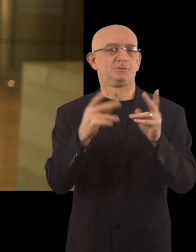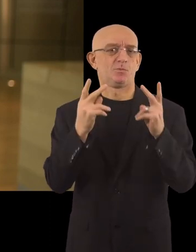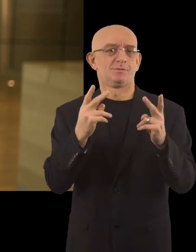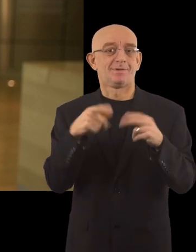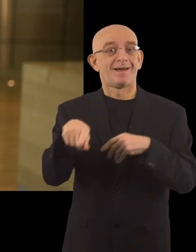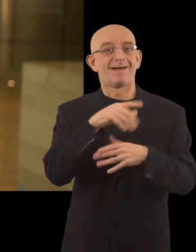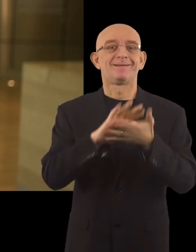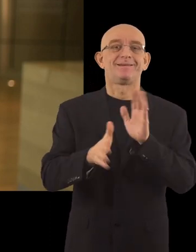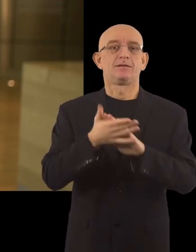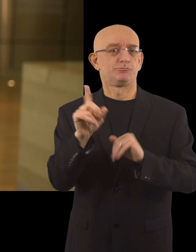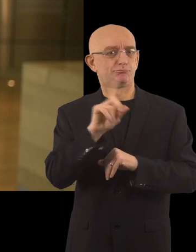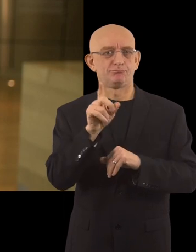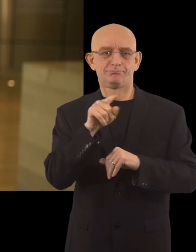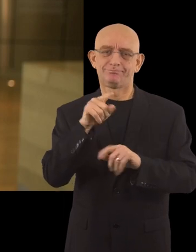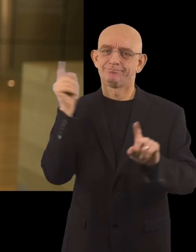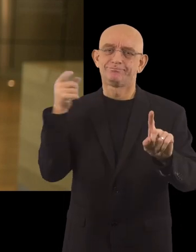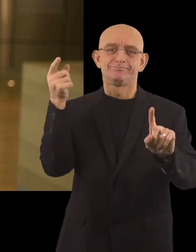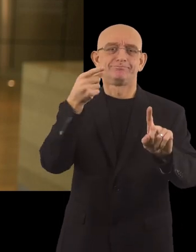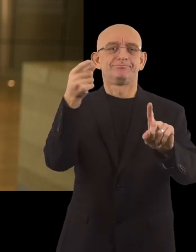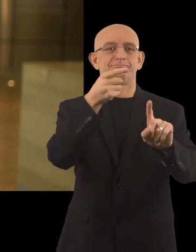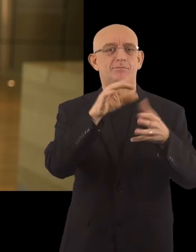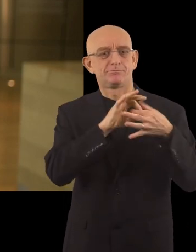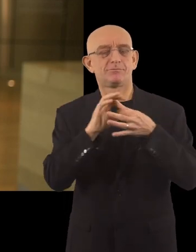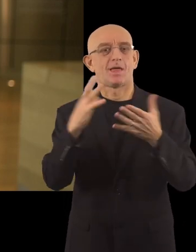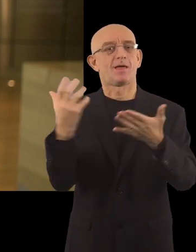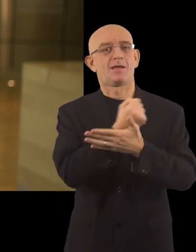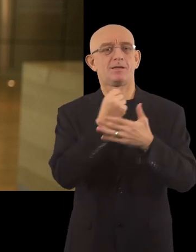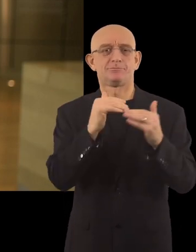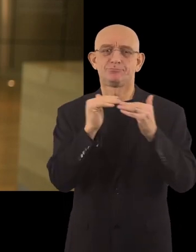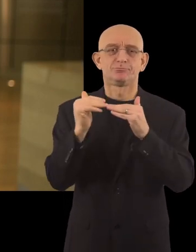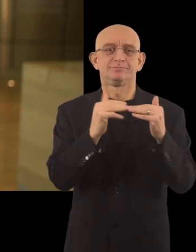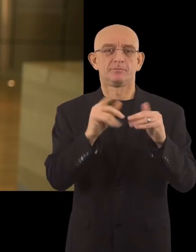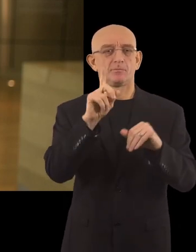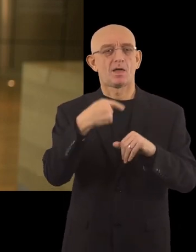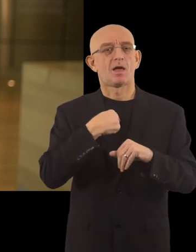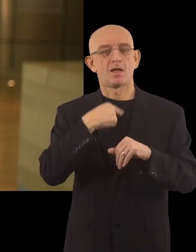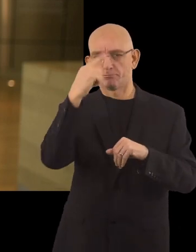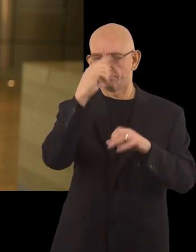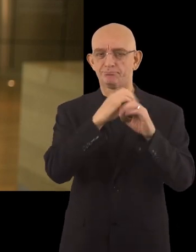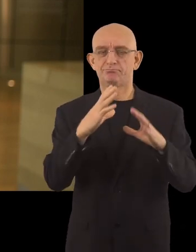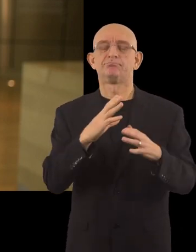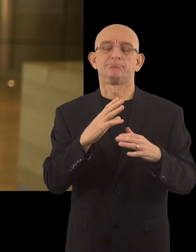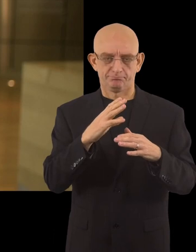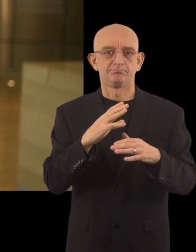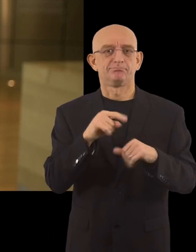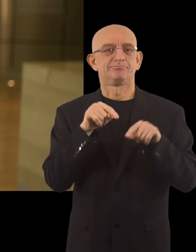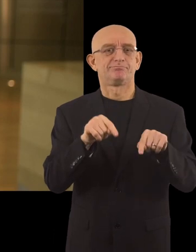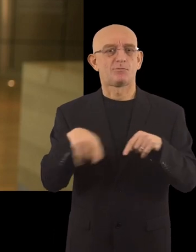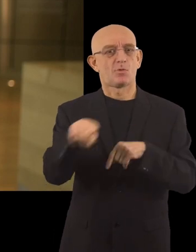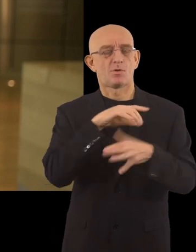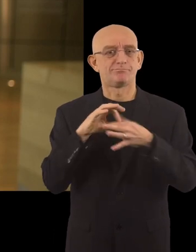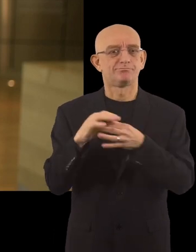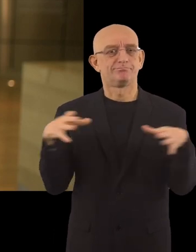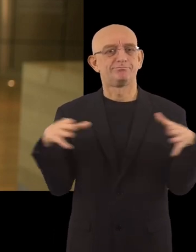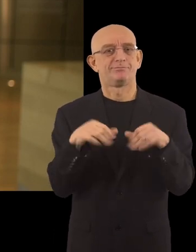There is a long road ahead to reach our union of equality. But I am convinced that together we can achieve